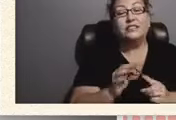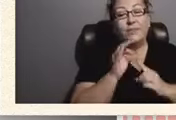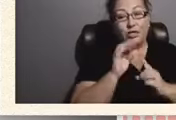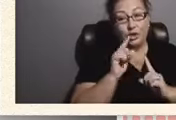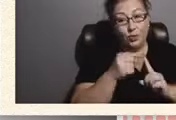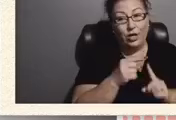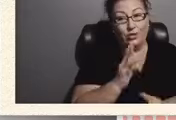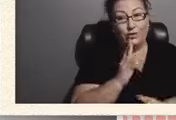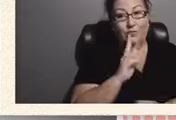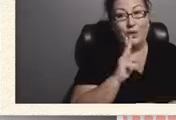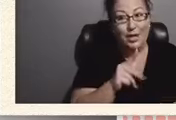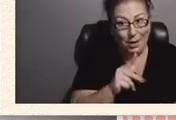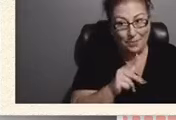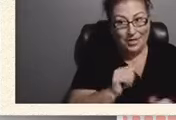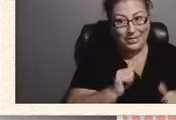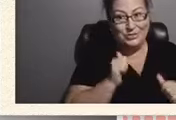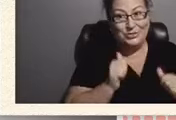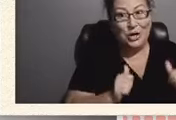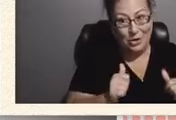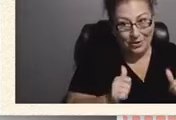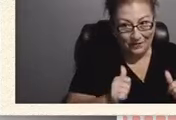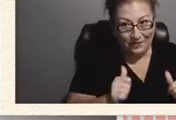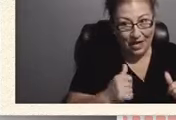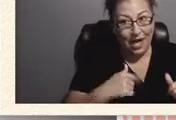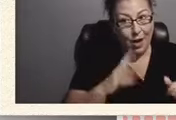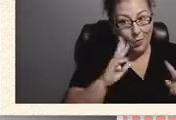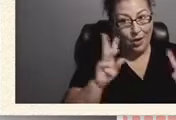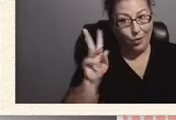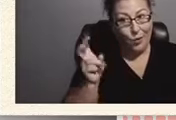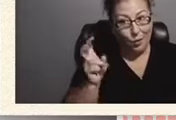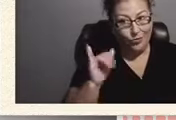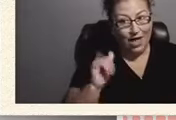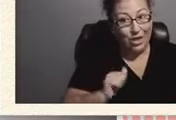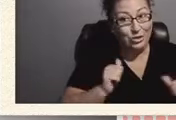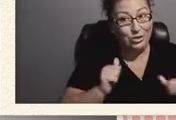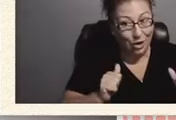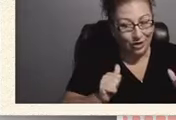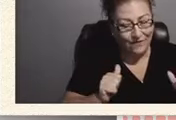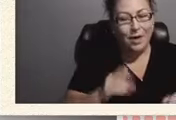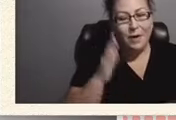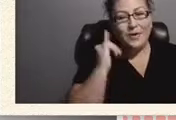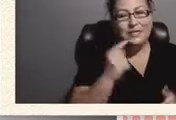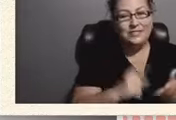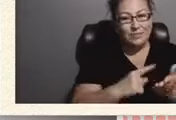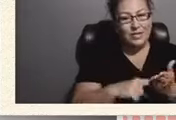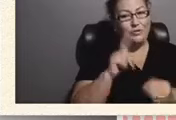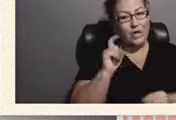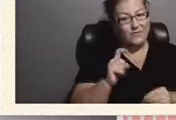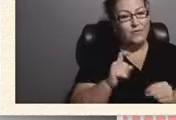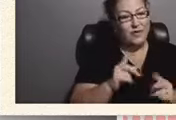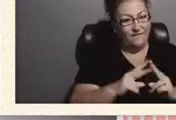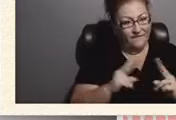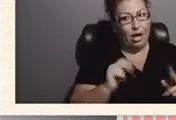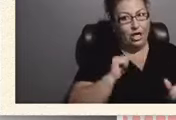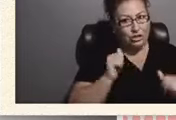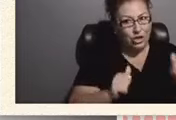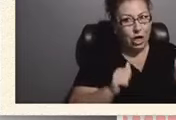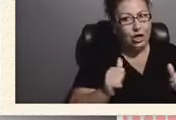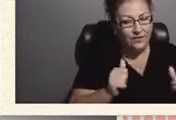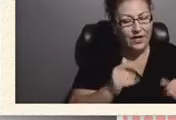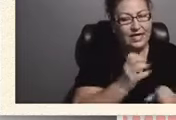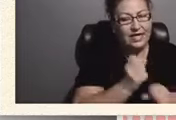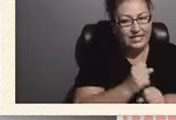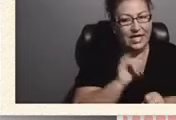assertive. And I'll put that in quotation marks. Because you sometimes have to be very assertive to get the services.